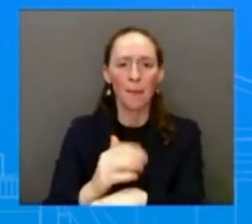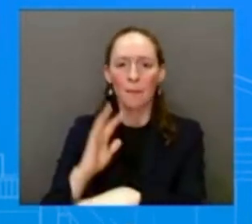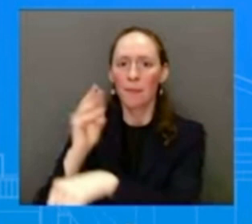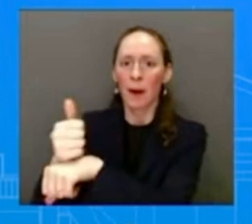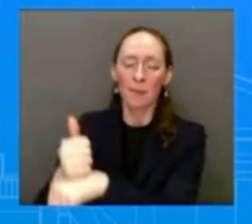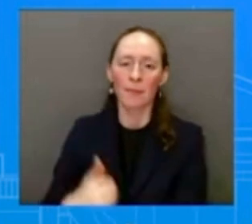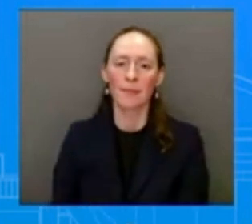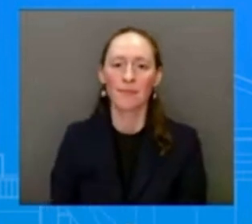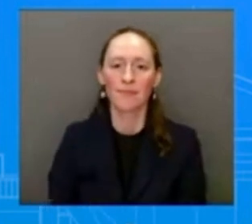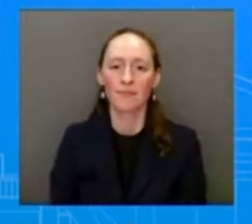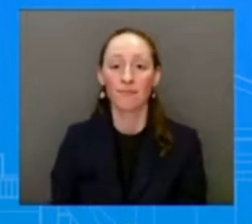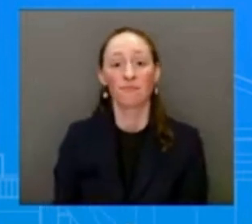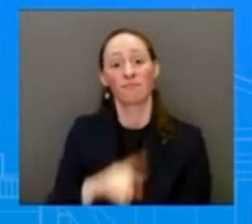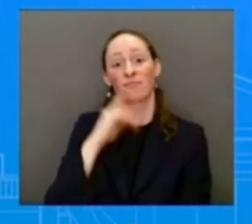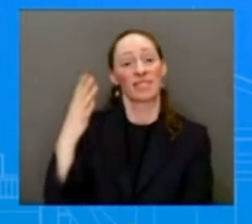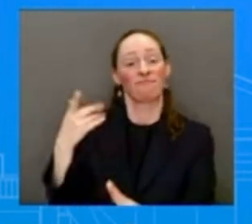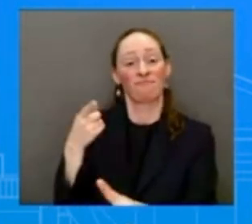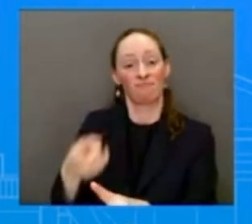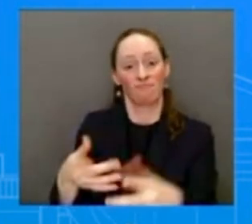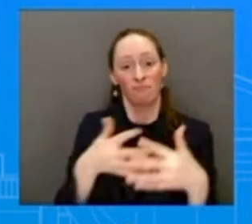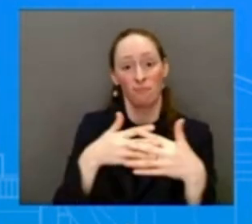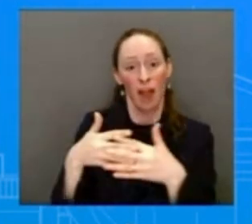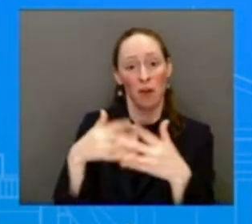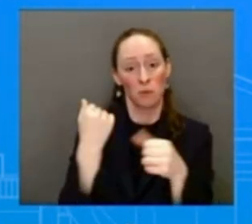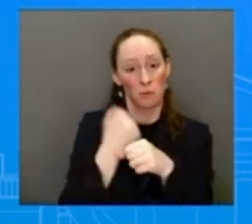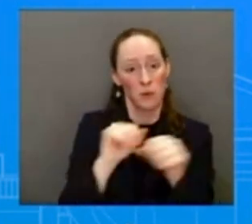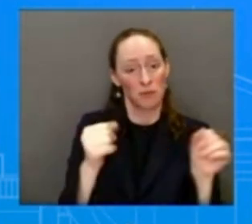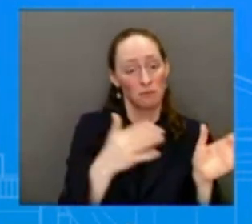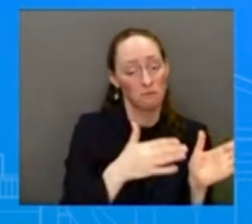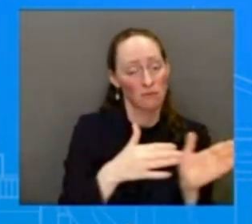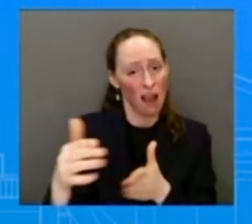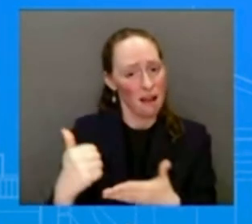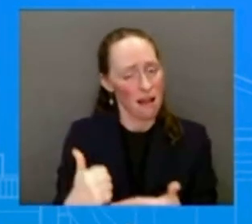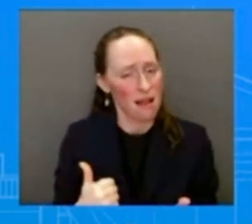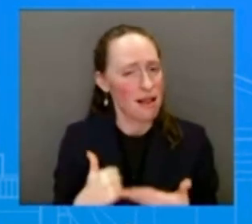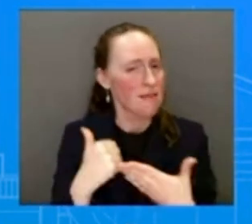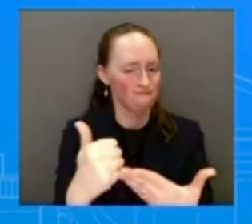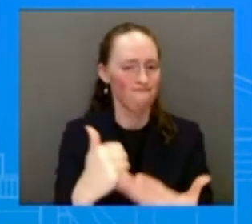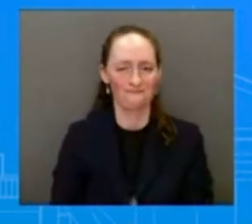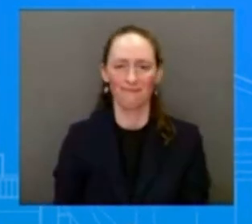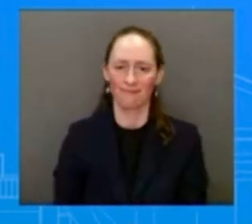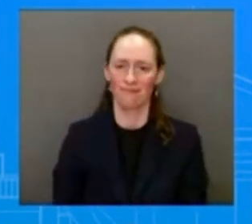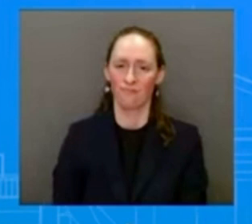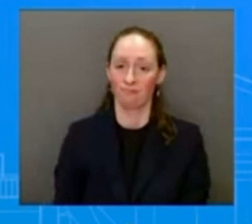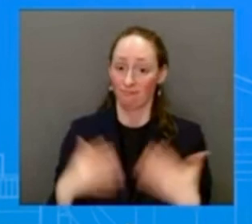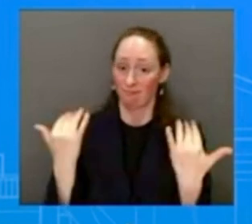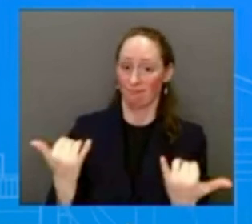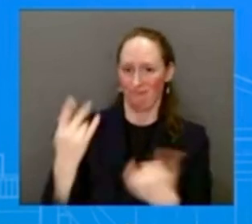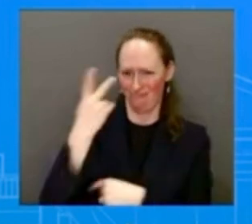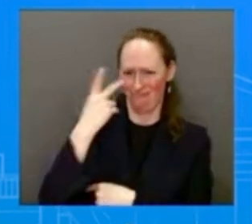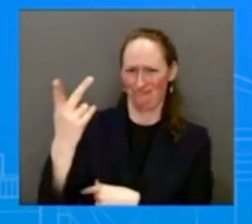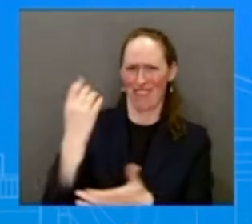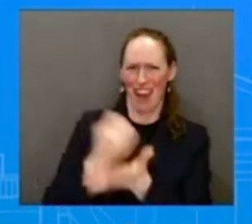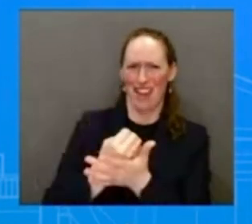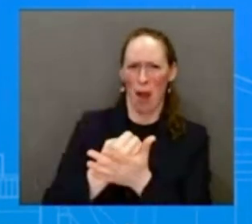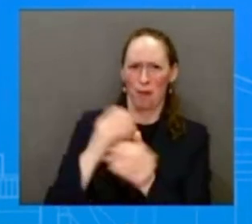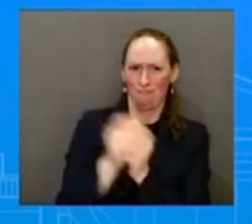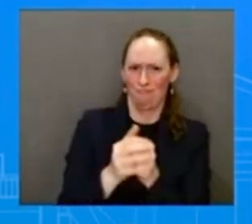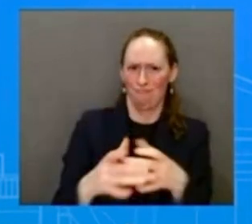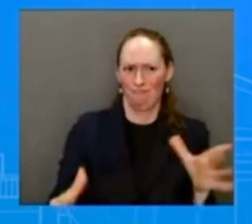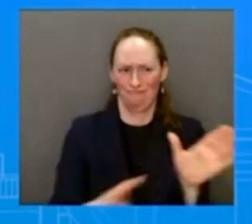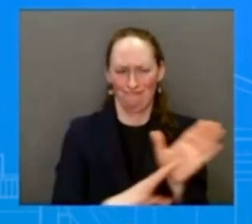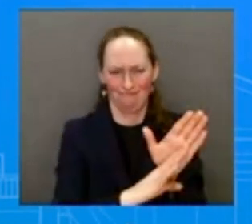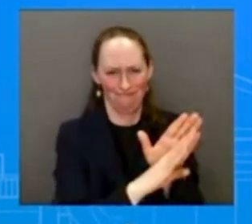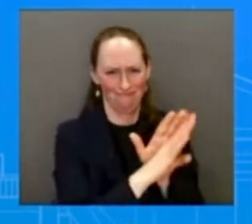agenda in these communities, but also what's at stake if MAGA Republicans in Congress get their way and repeal the